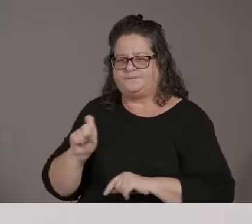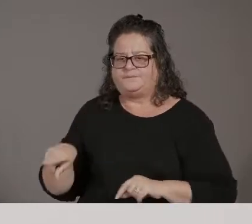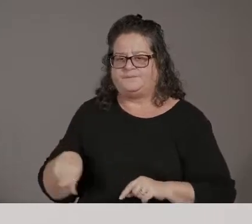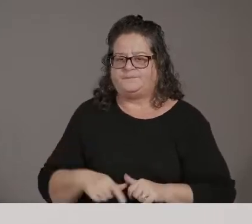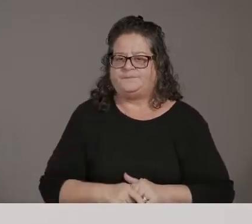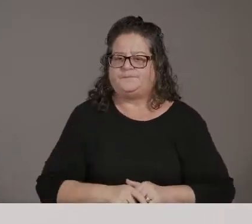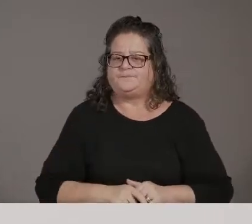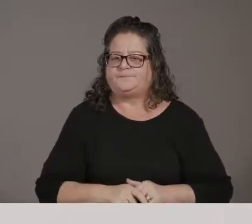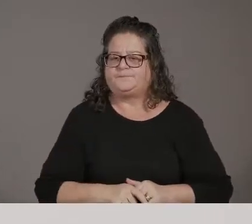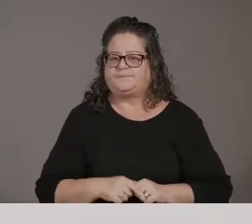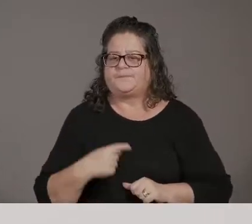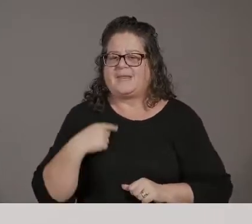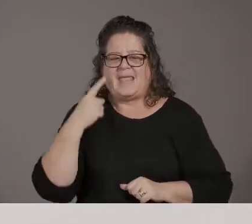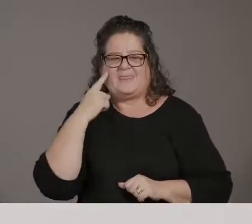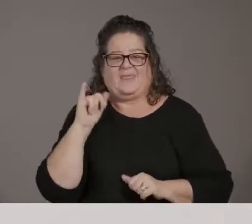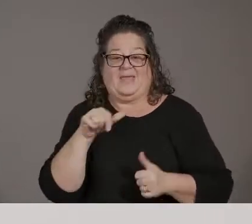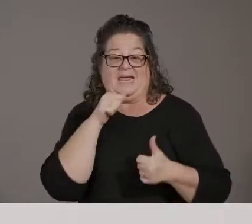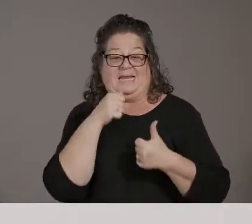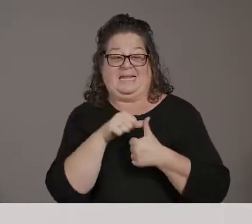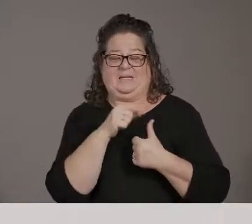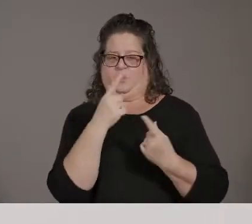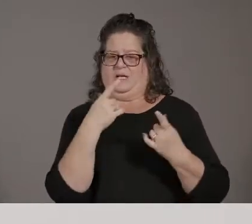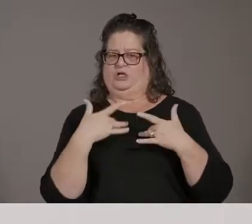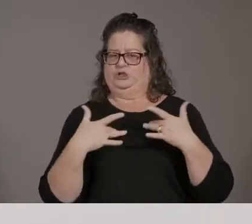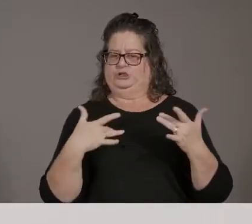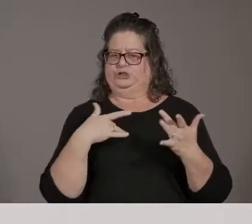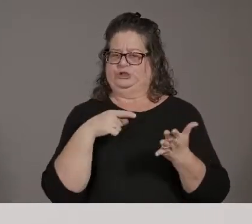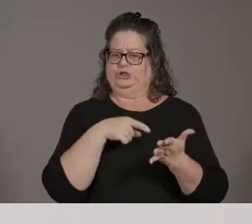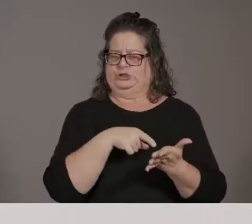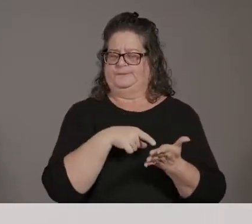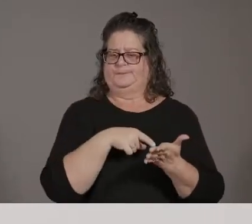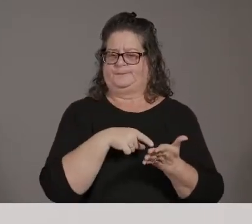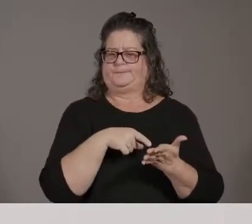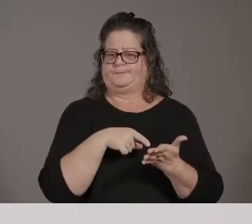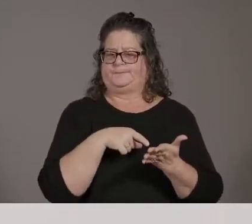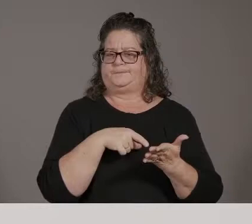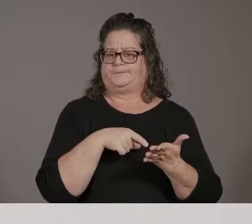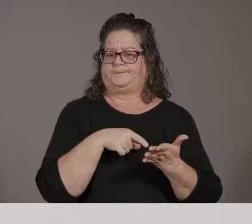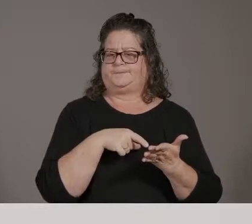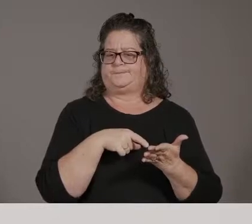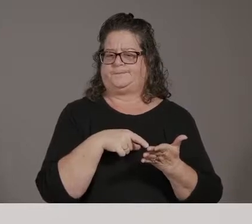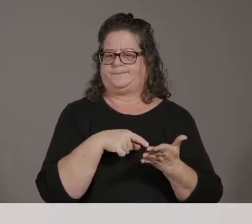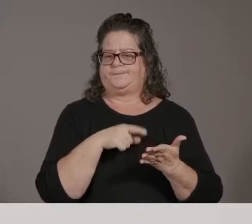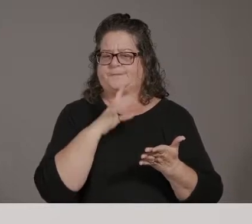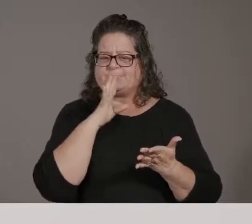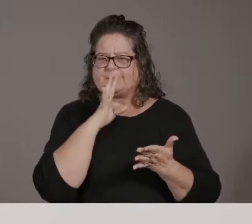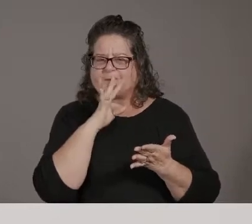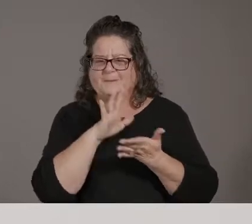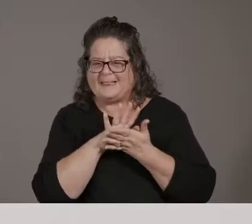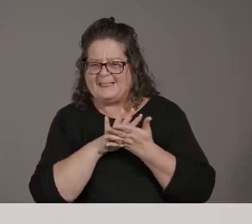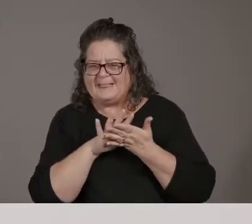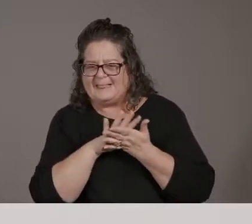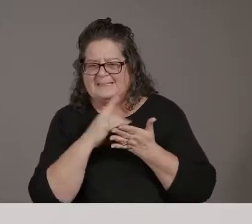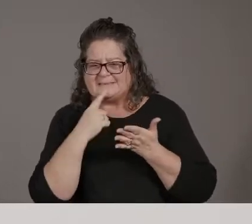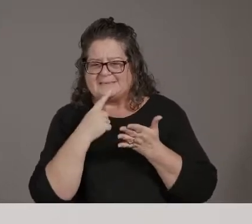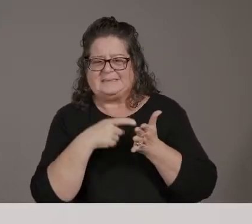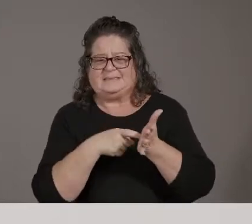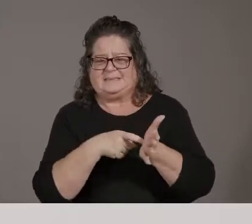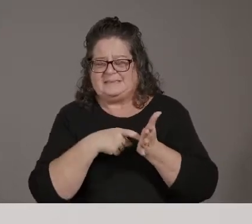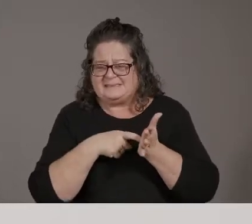the letter is that, uh, you've listened to those in private and pandemic and started things were considered essential.